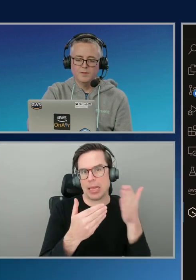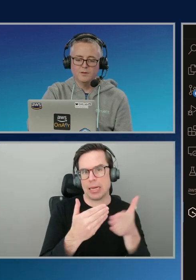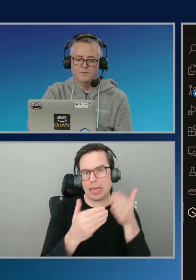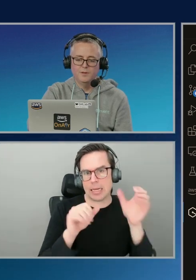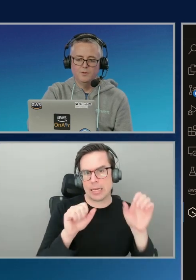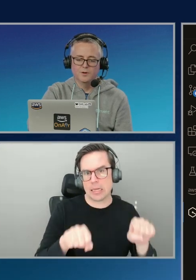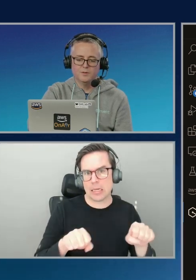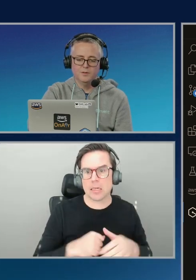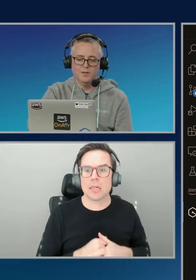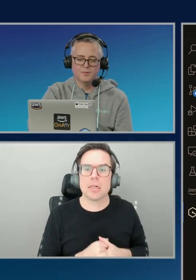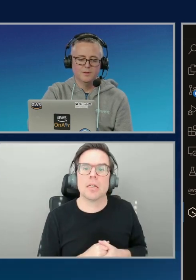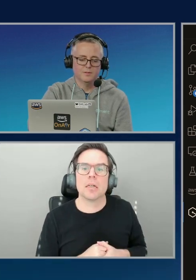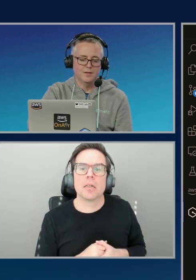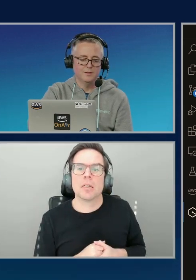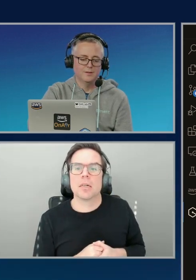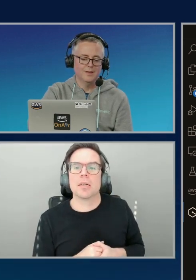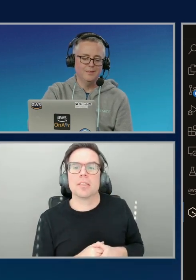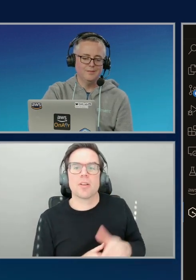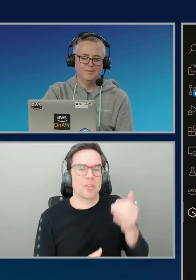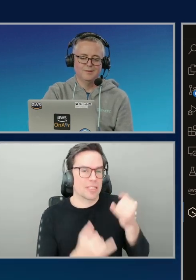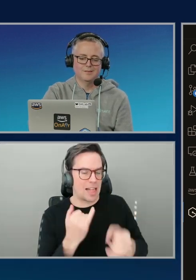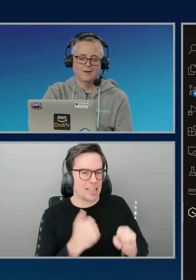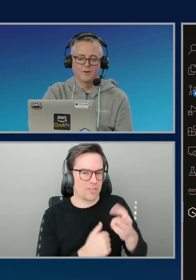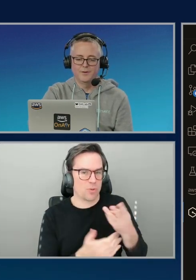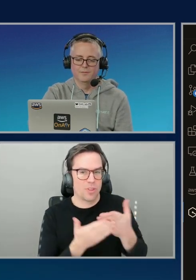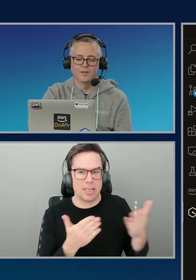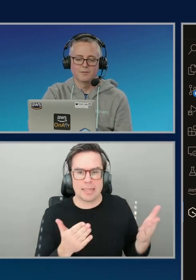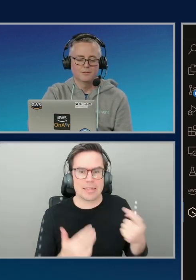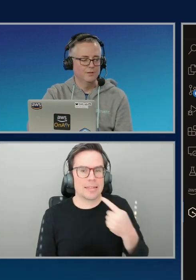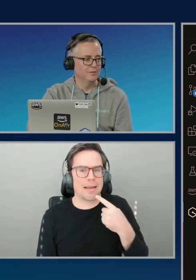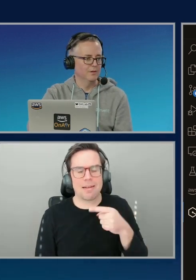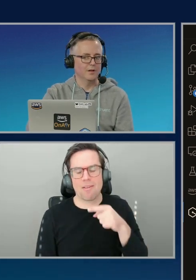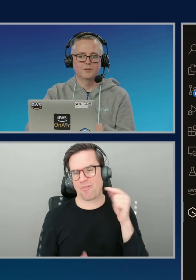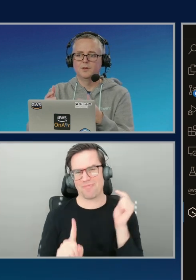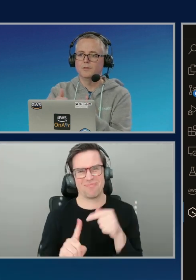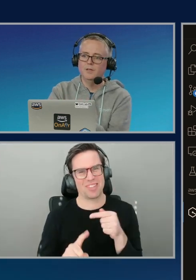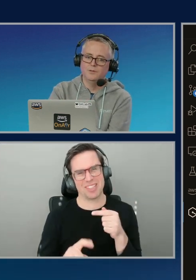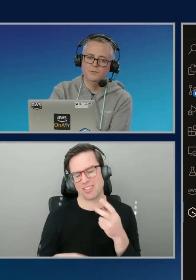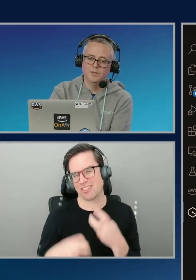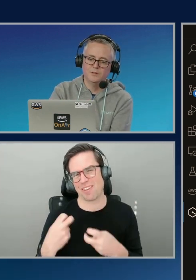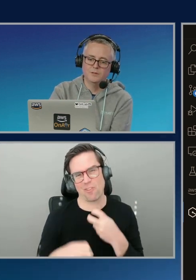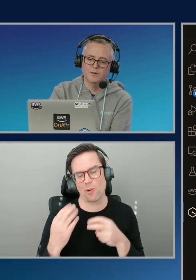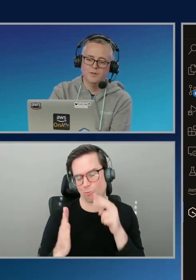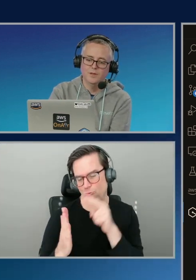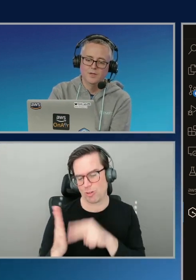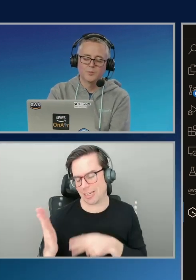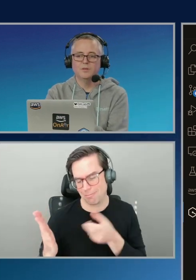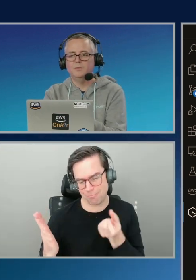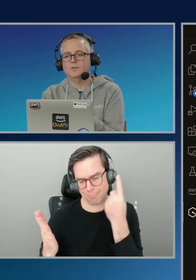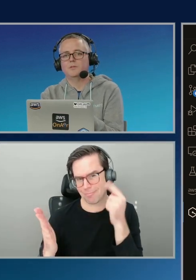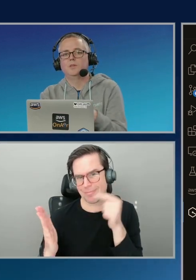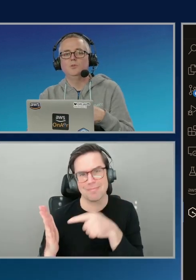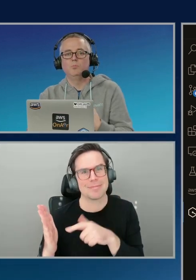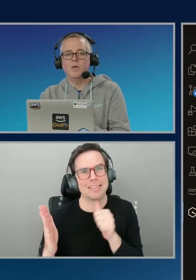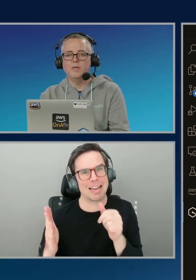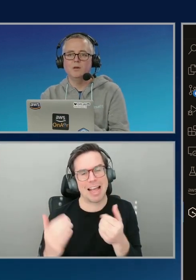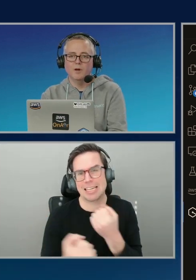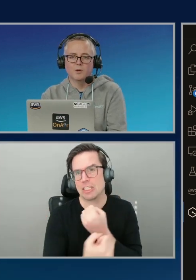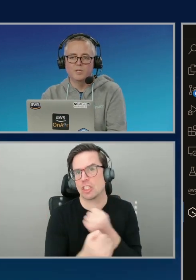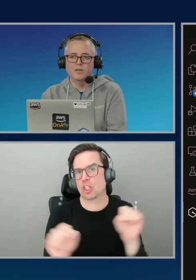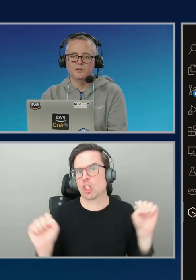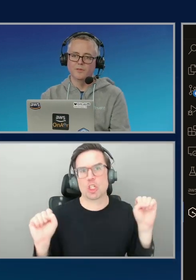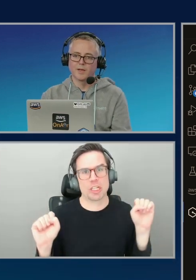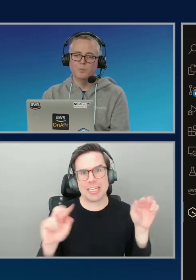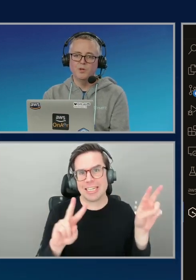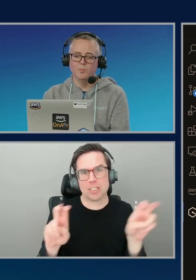right. These last few are just looking at things that it's saying, Hey, this is just hard to read. These are not security issues necessarily, but this is just Q making